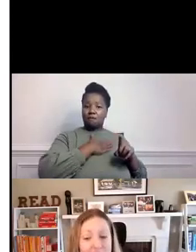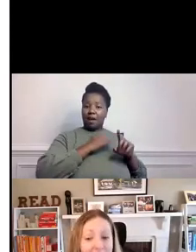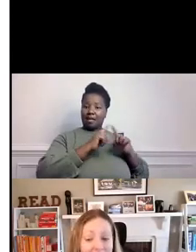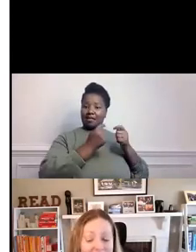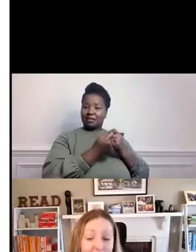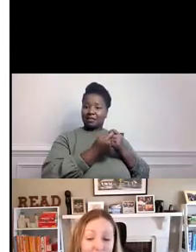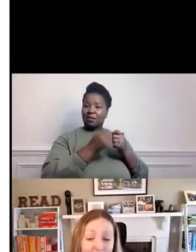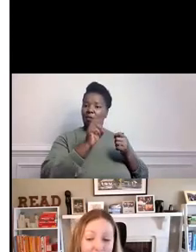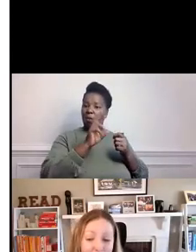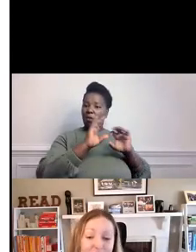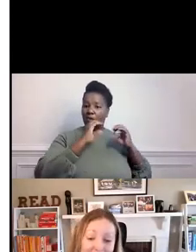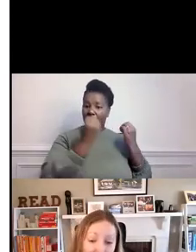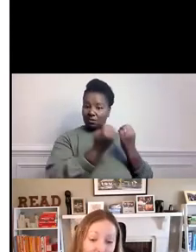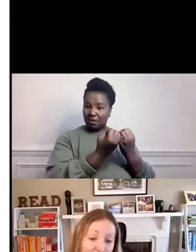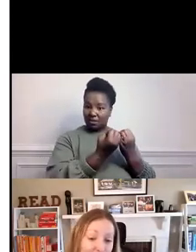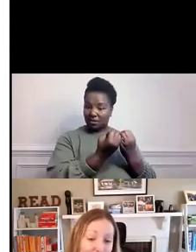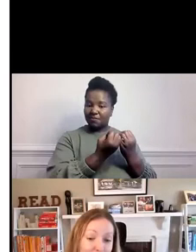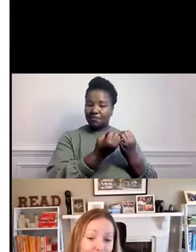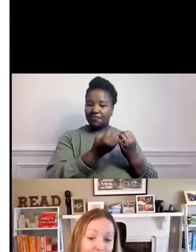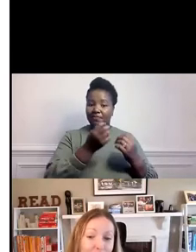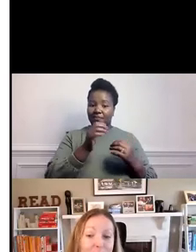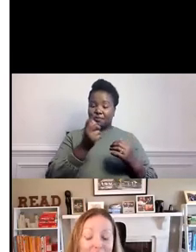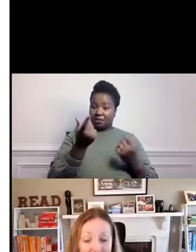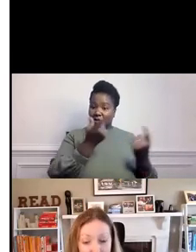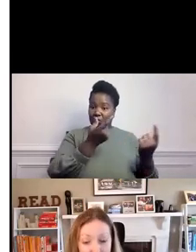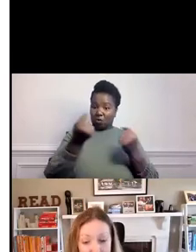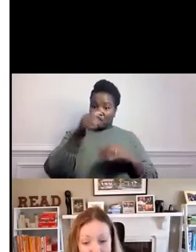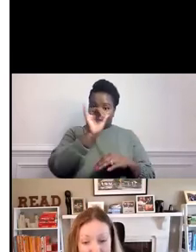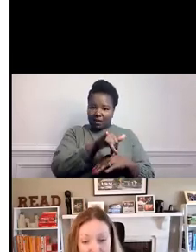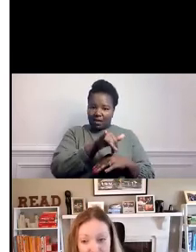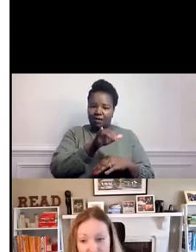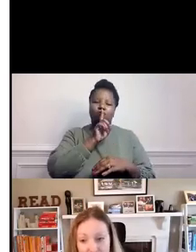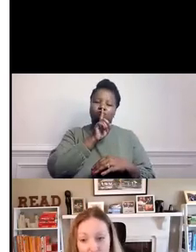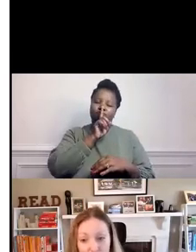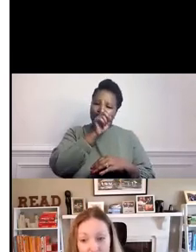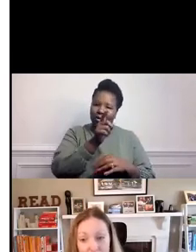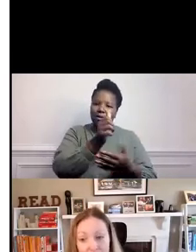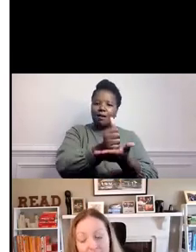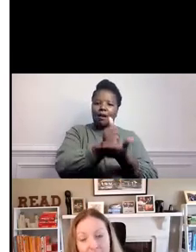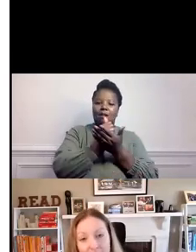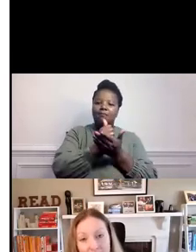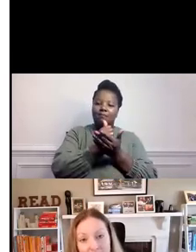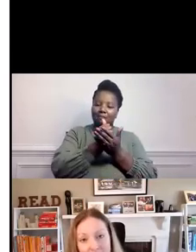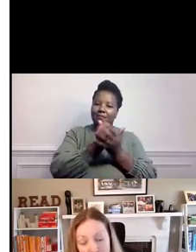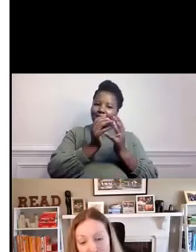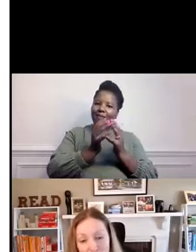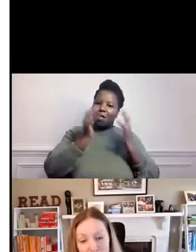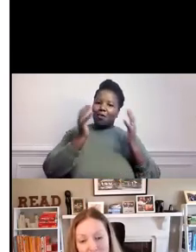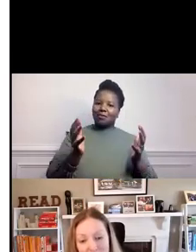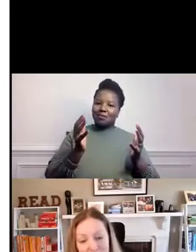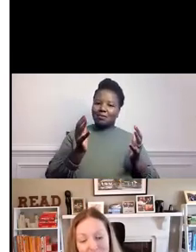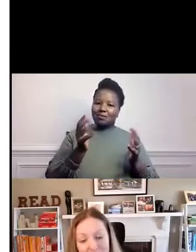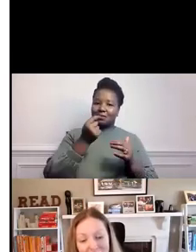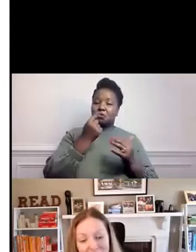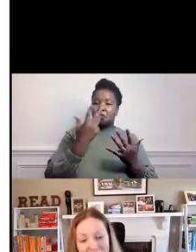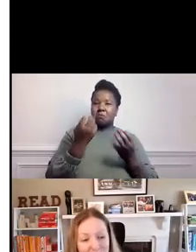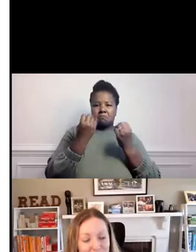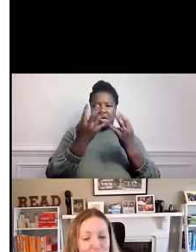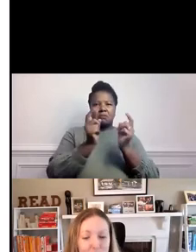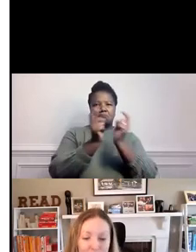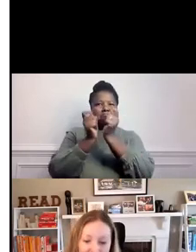doing that has been really helpful for many of the organizations that we have spoken with.